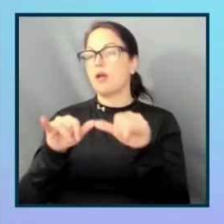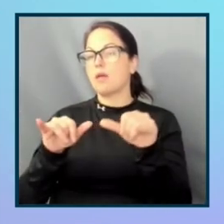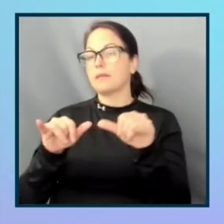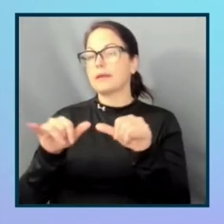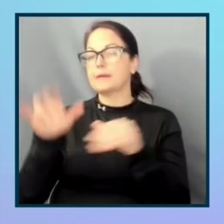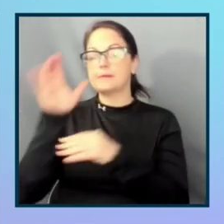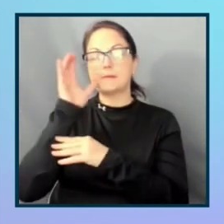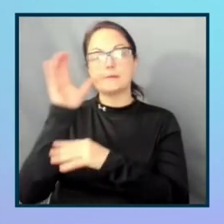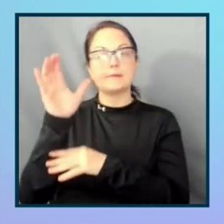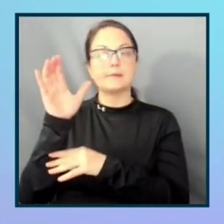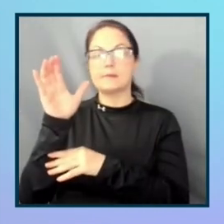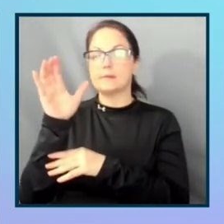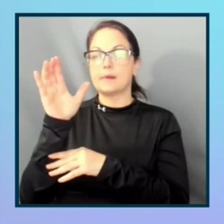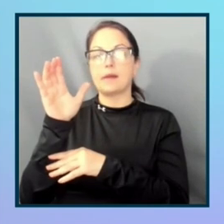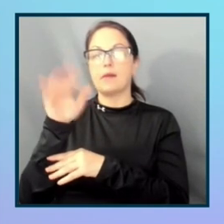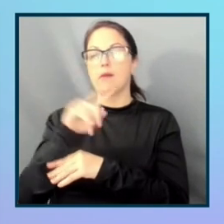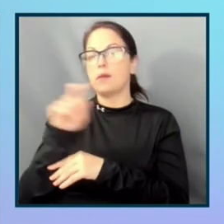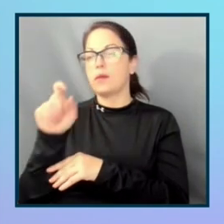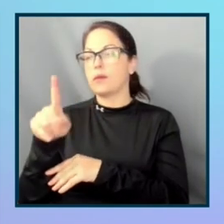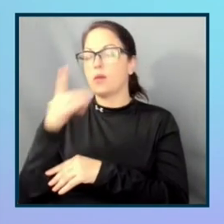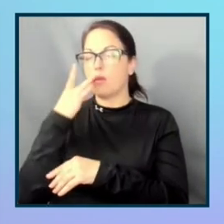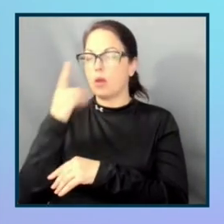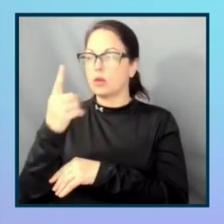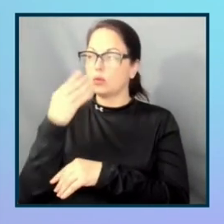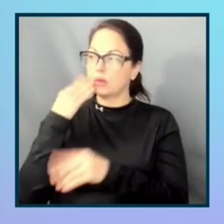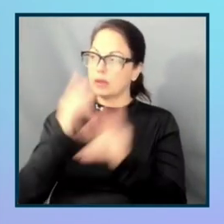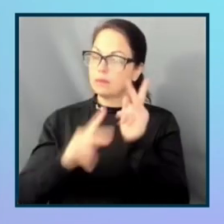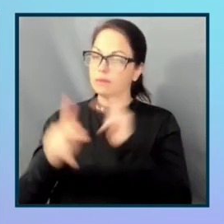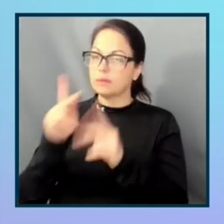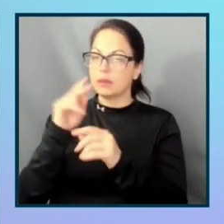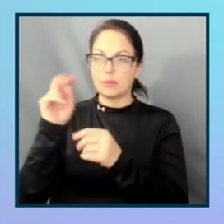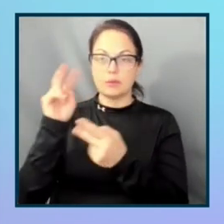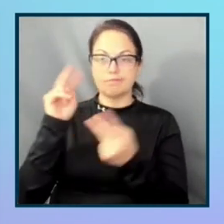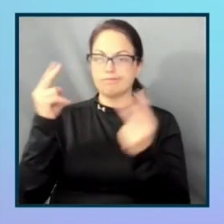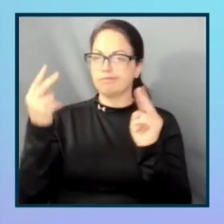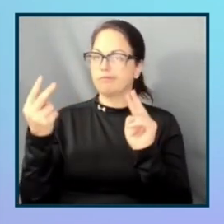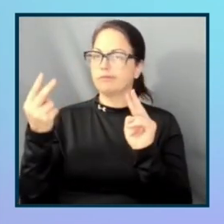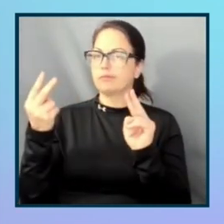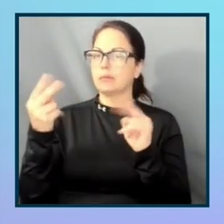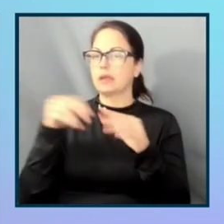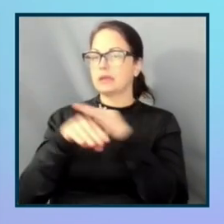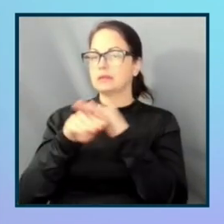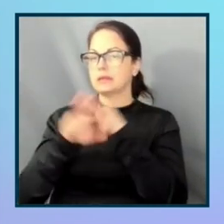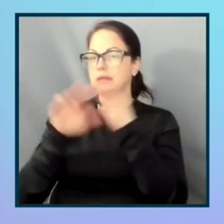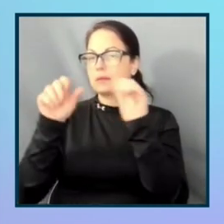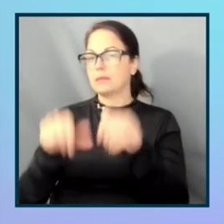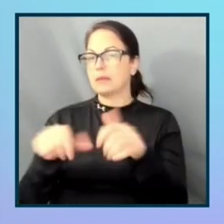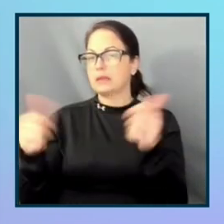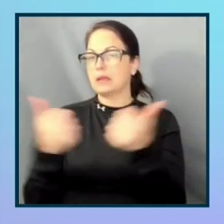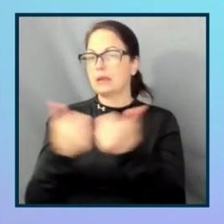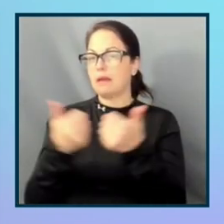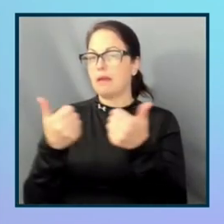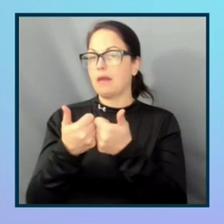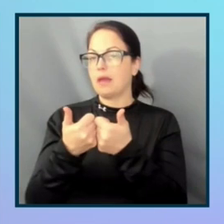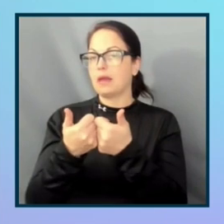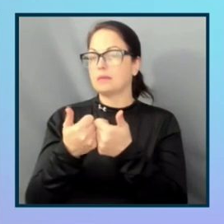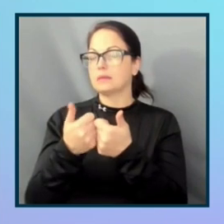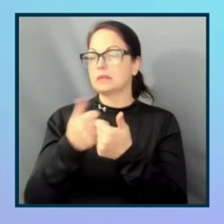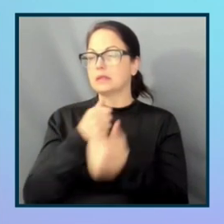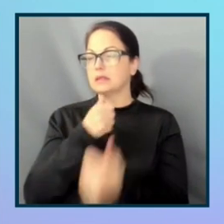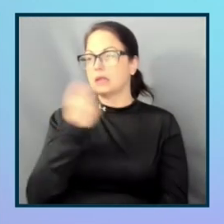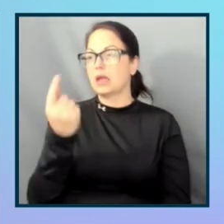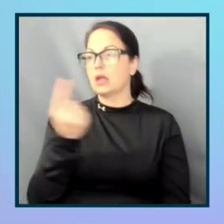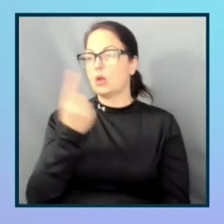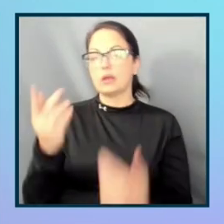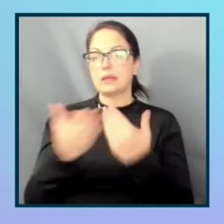So the question asks, why do you think people misunderstand that accessibility in games isn't just making an